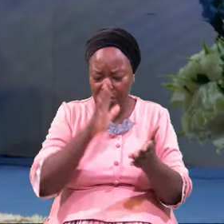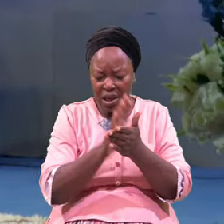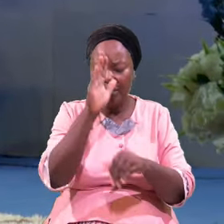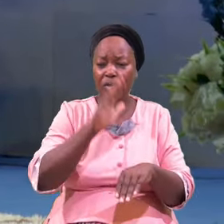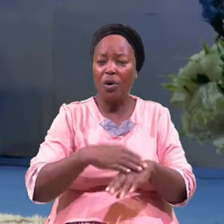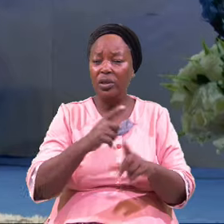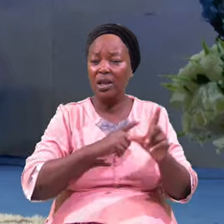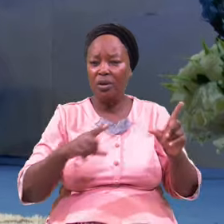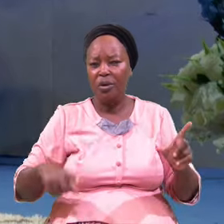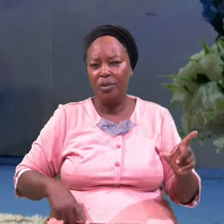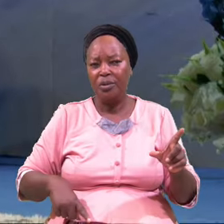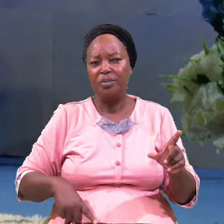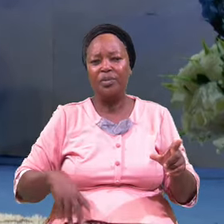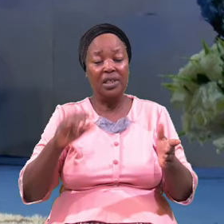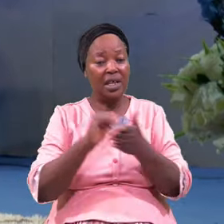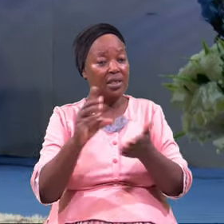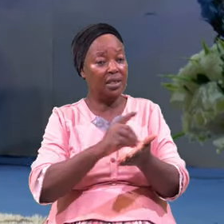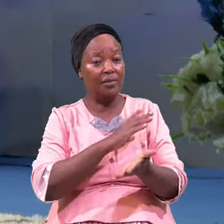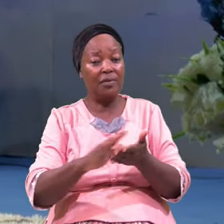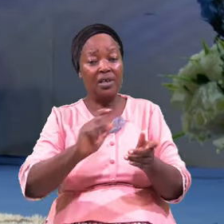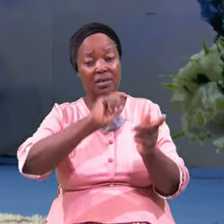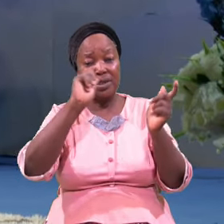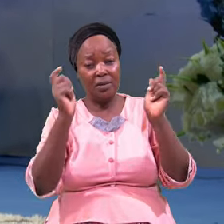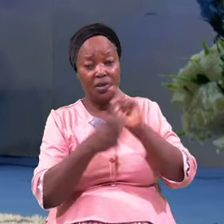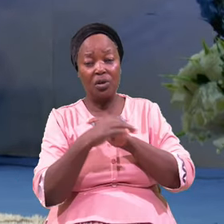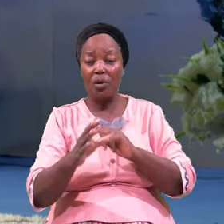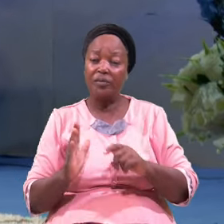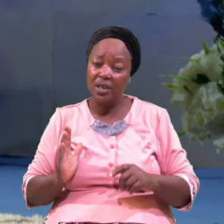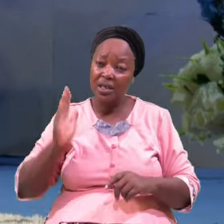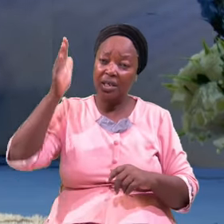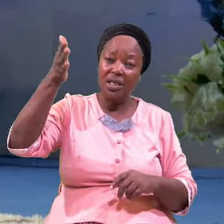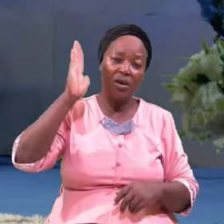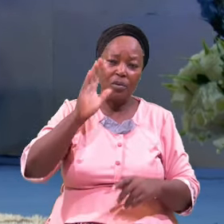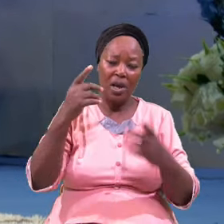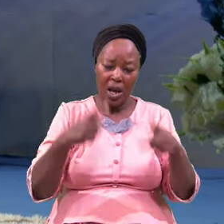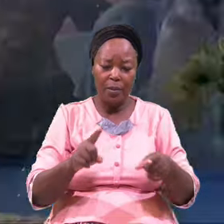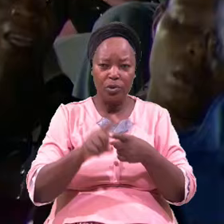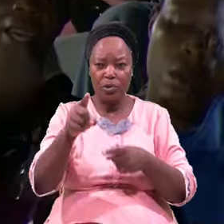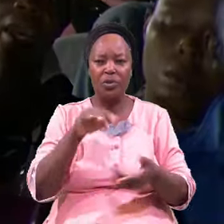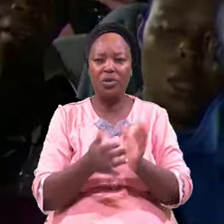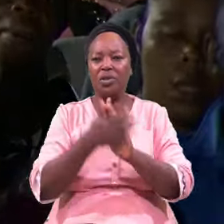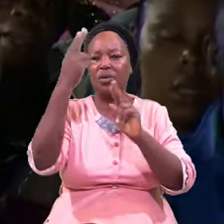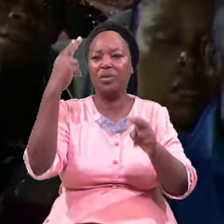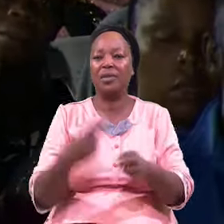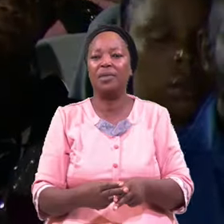That Divine Transformation Of Destiny Will Come To You In Jesus Name